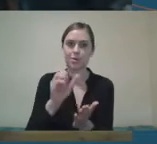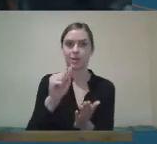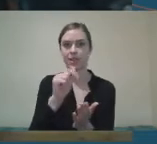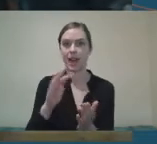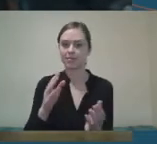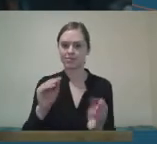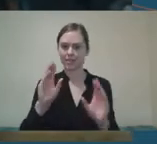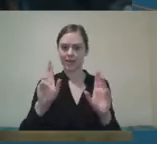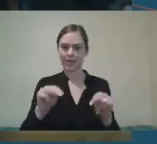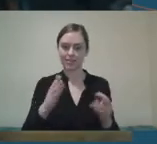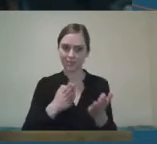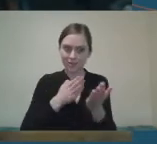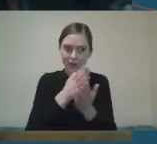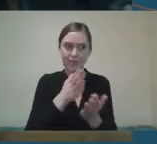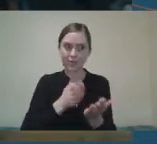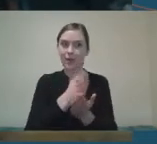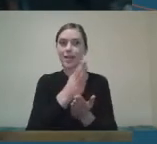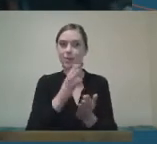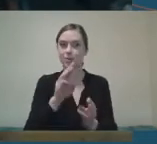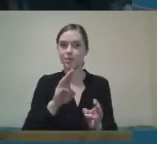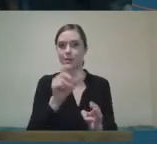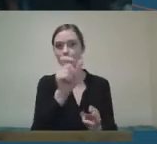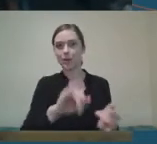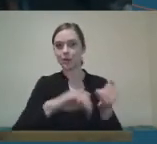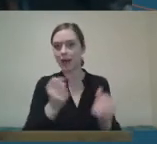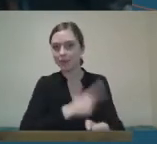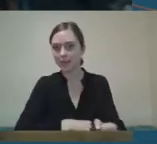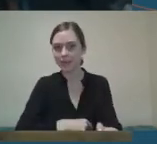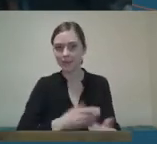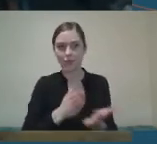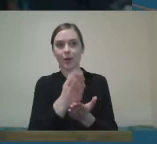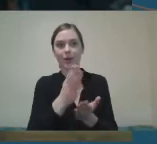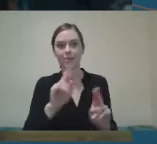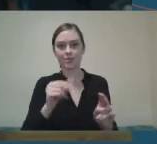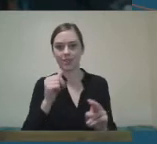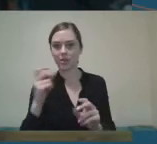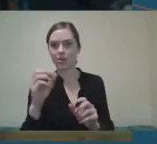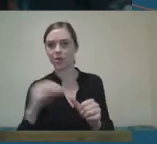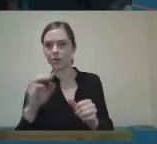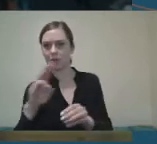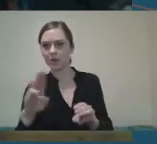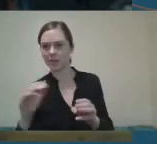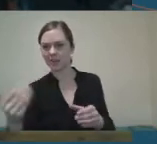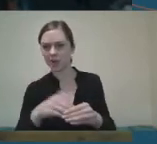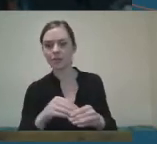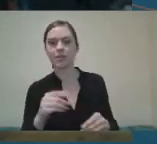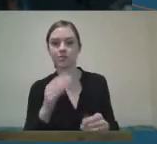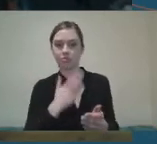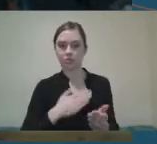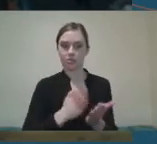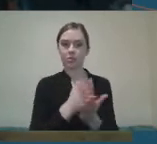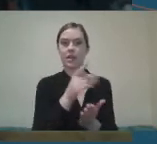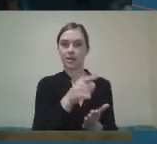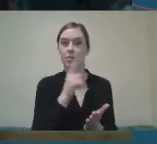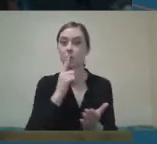direct engagement and direct delivery that's referenced in the video there. I suppose in a way for